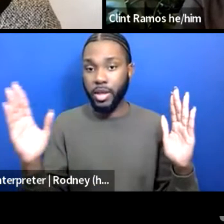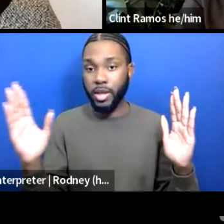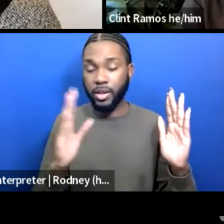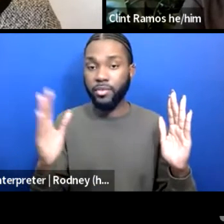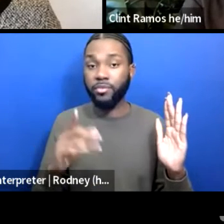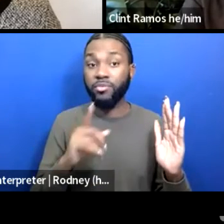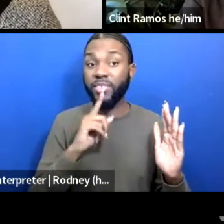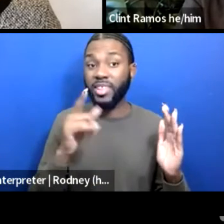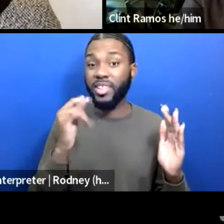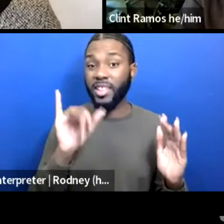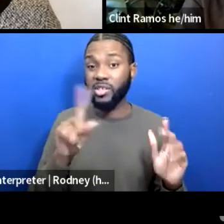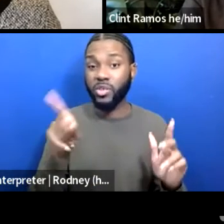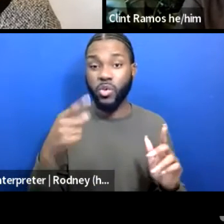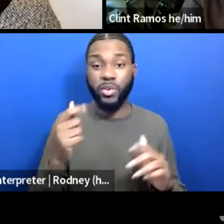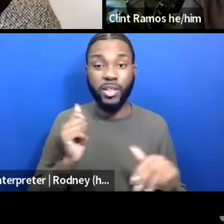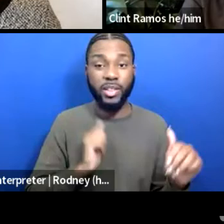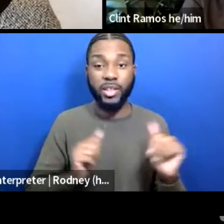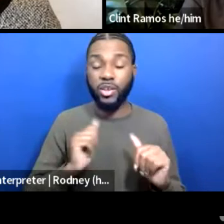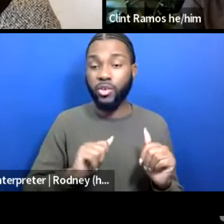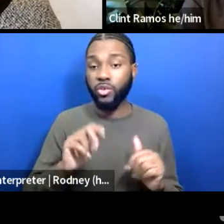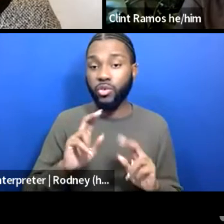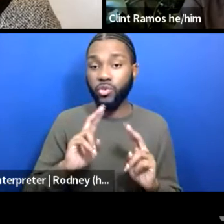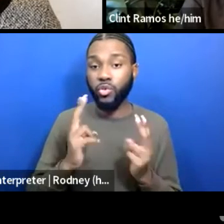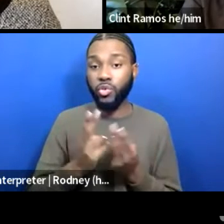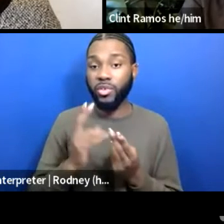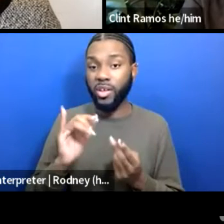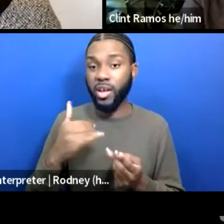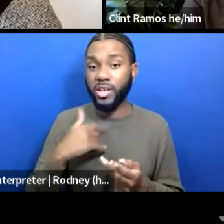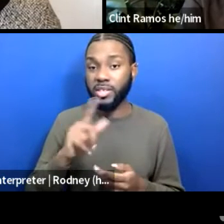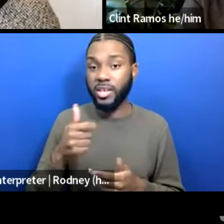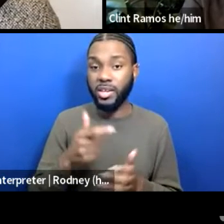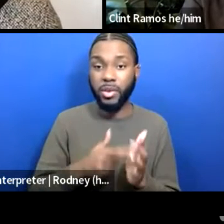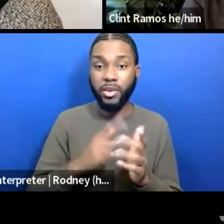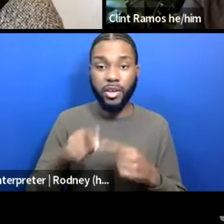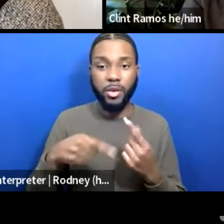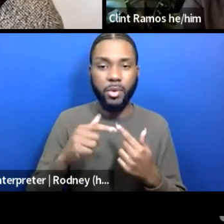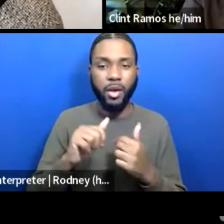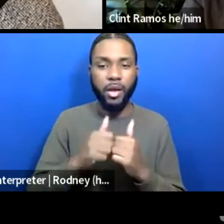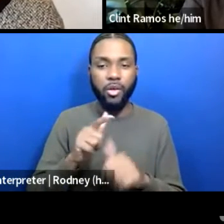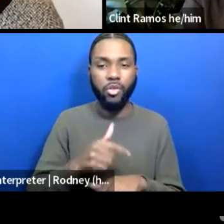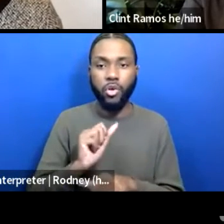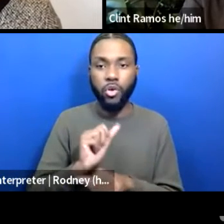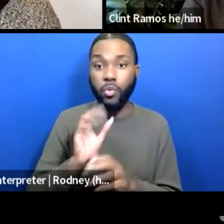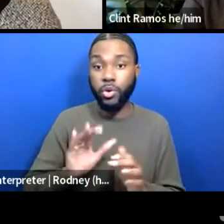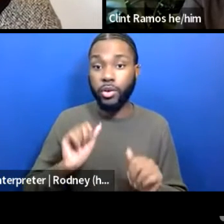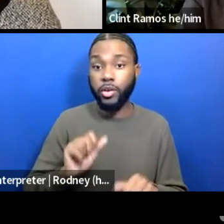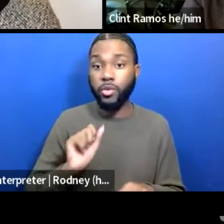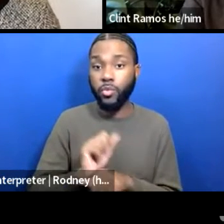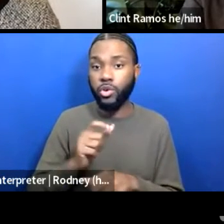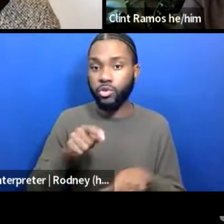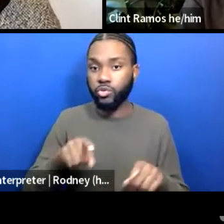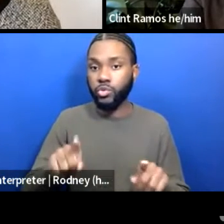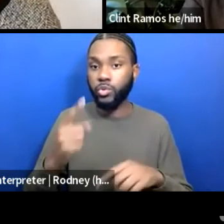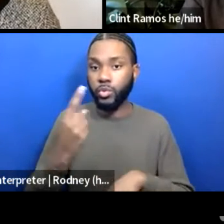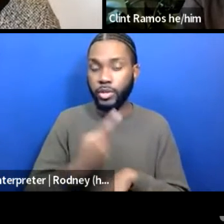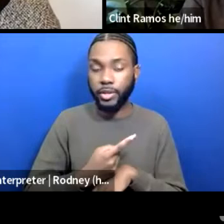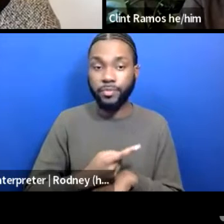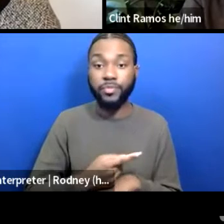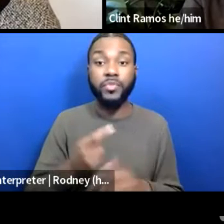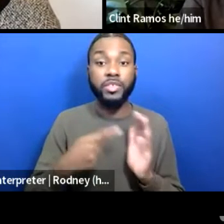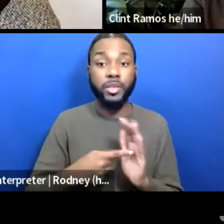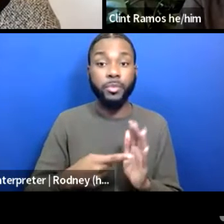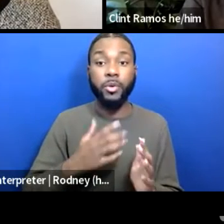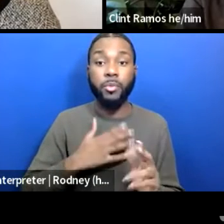only theater union that has any type of mandate on how long a worker can work in a day. So, for example, in my union,